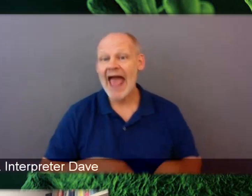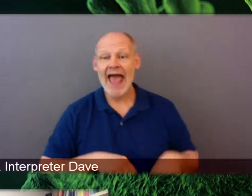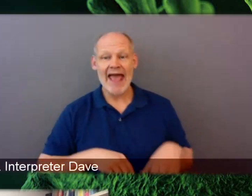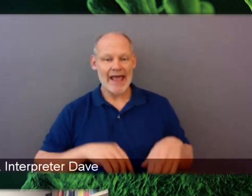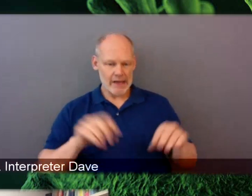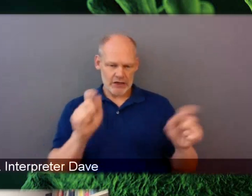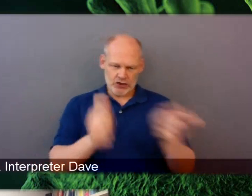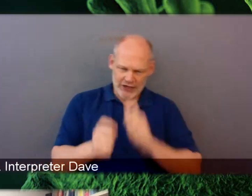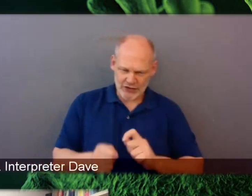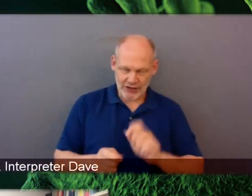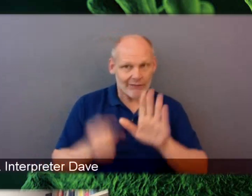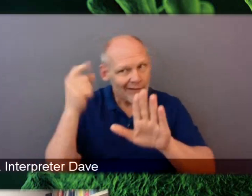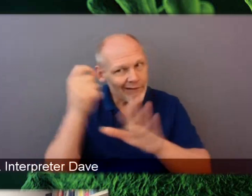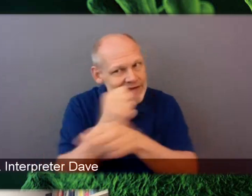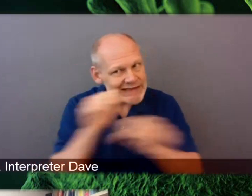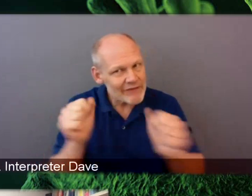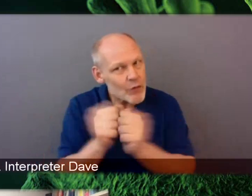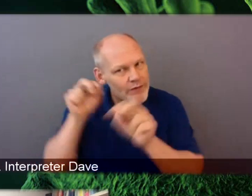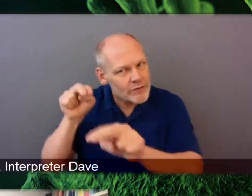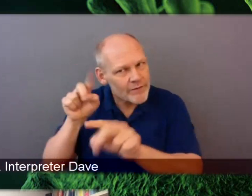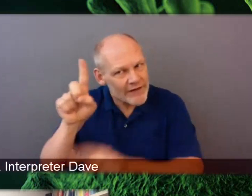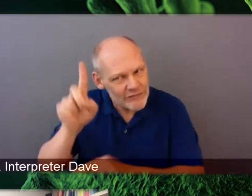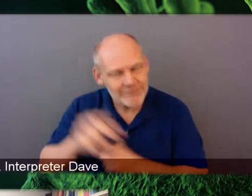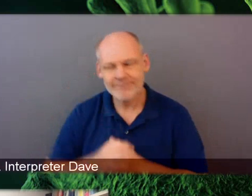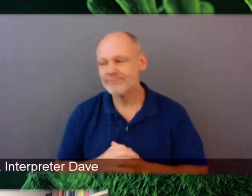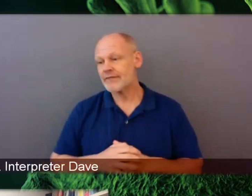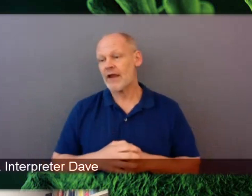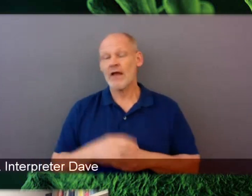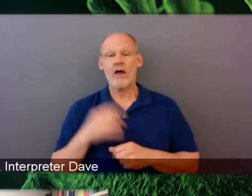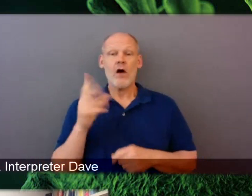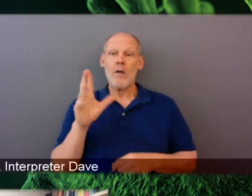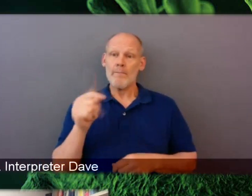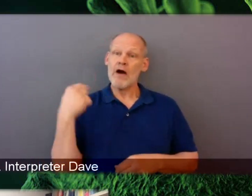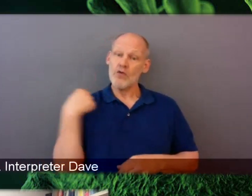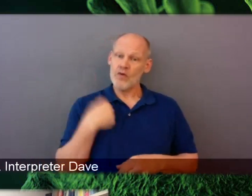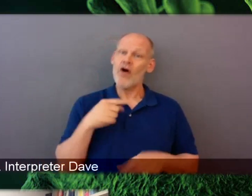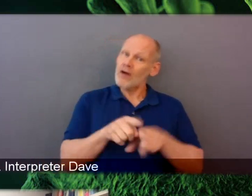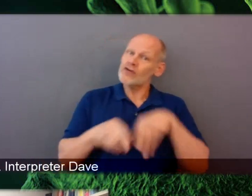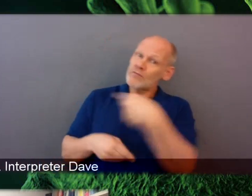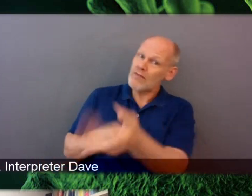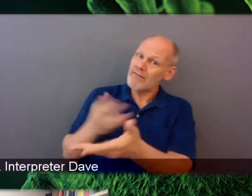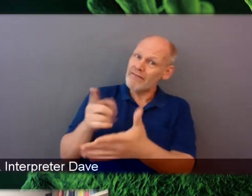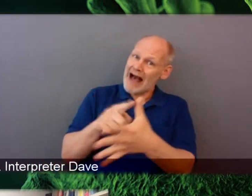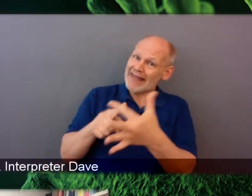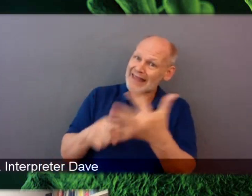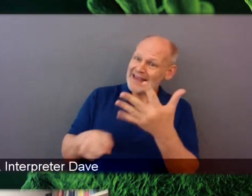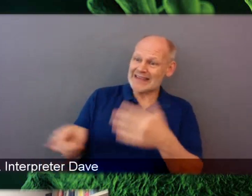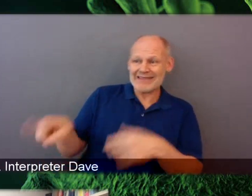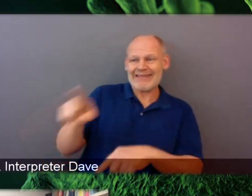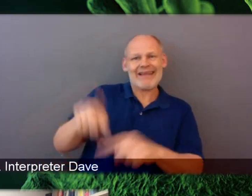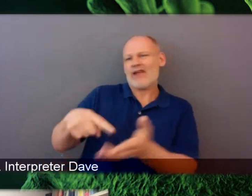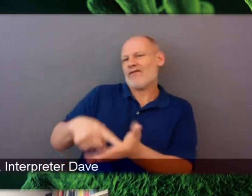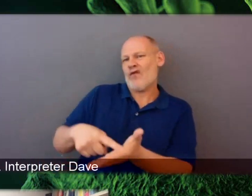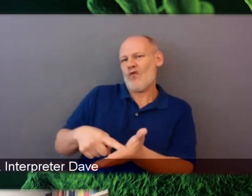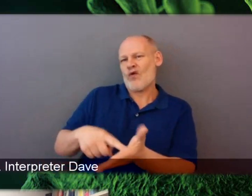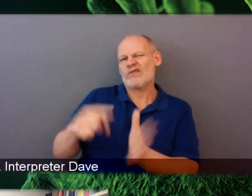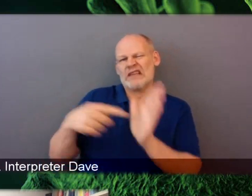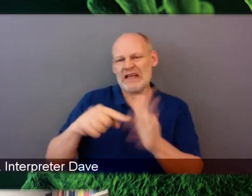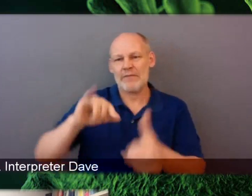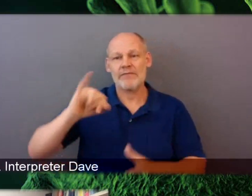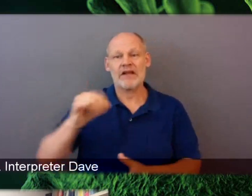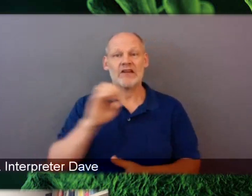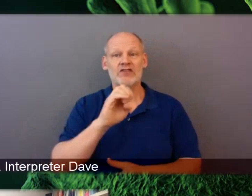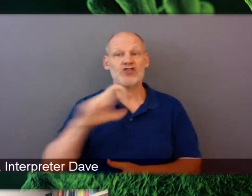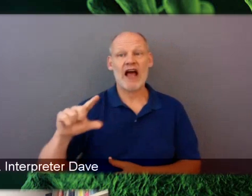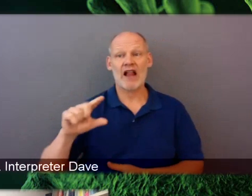But the resources we provide to schools are ones they could not ordinarily afford. So for example, our gel electrophoresis